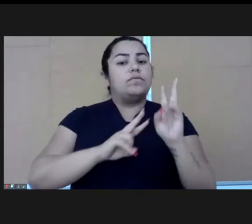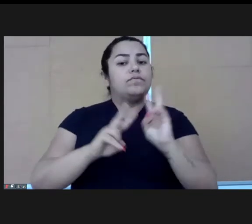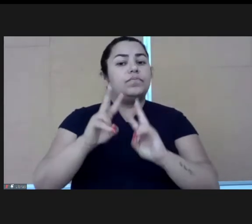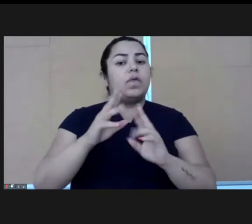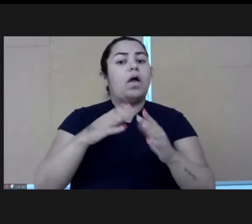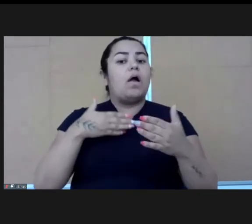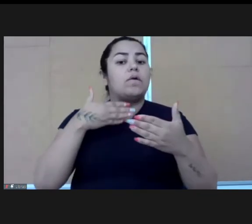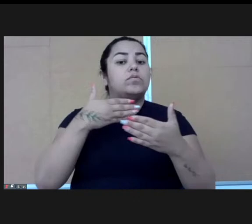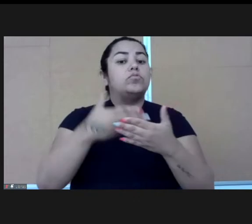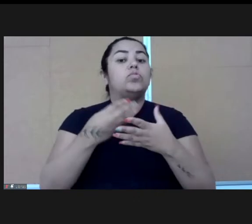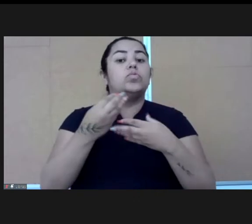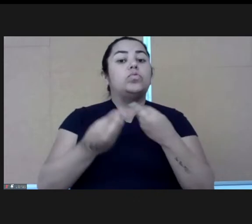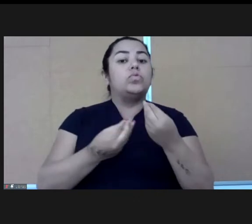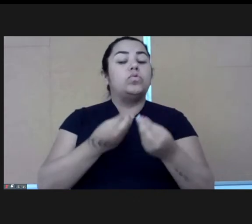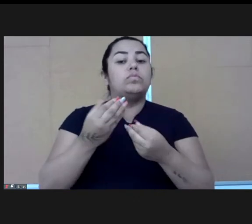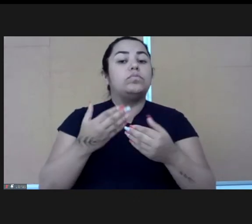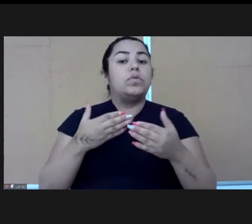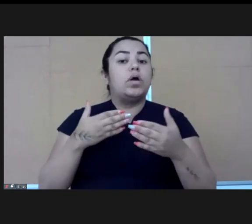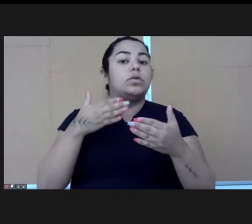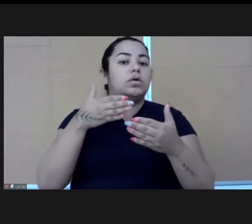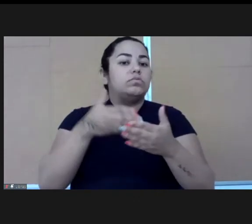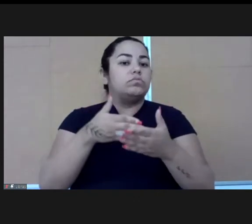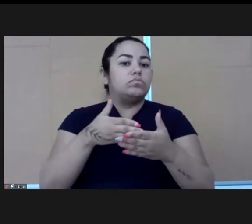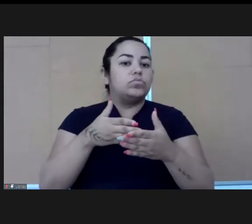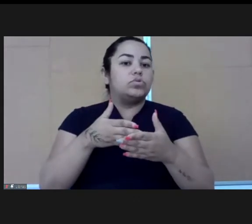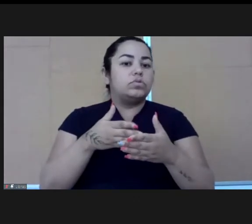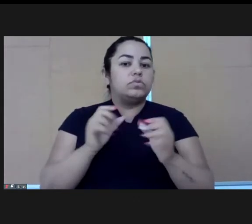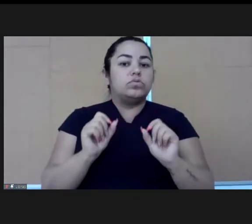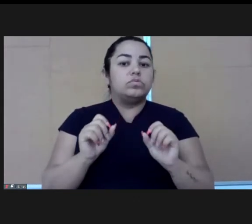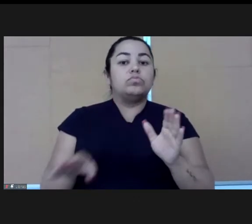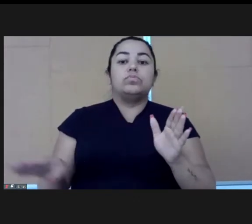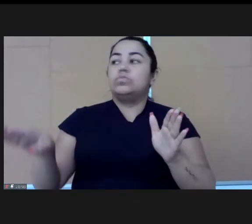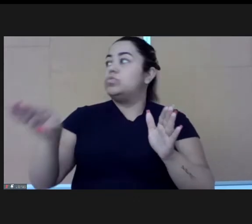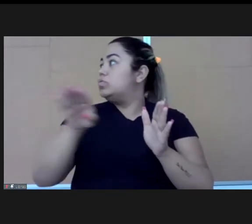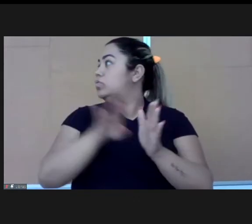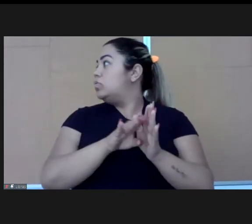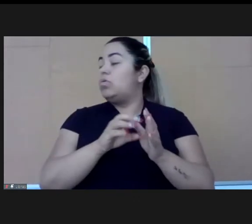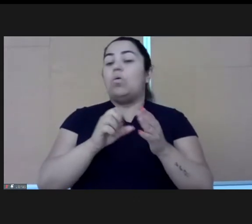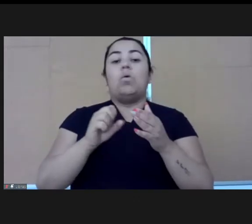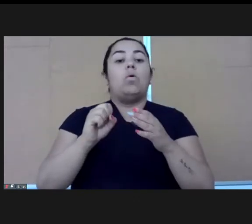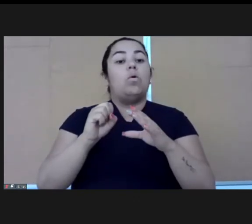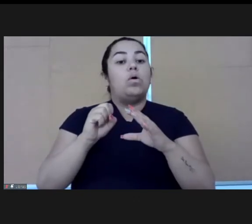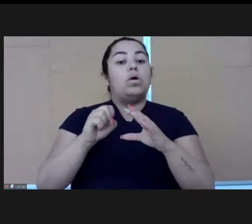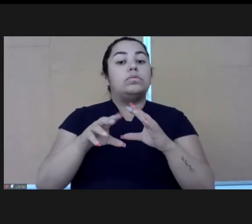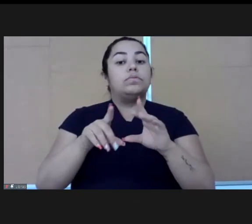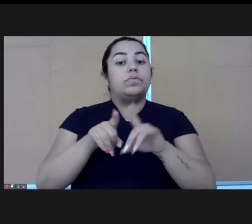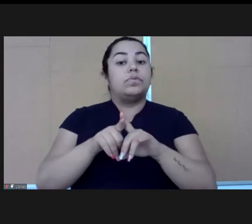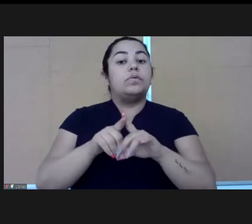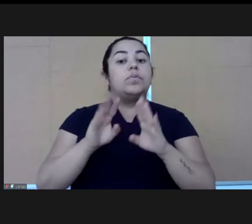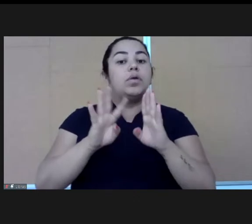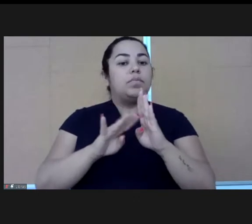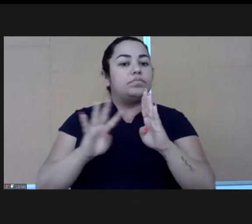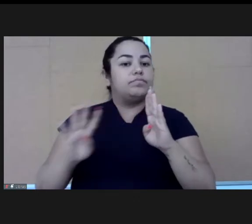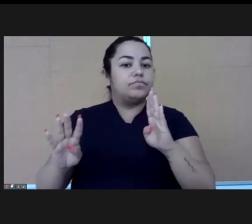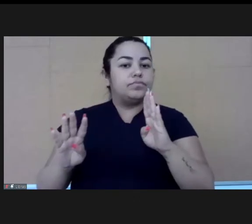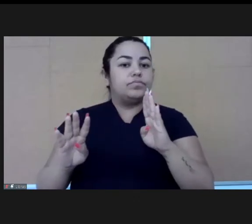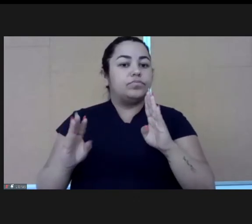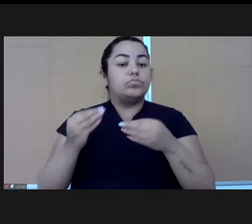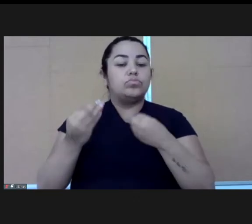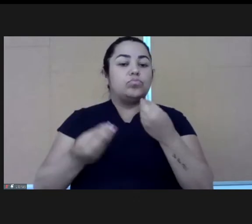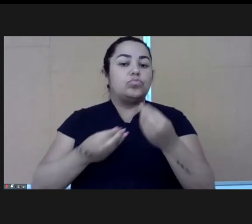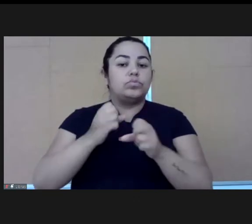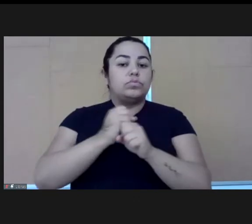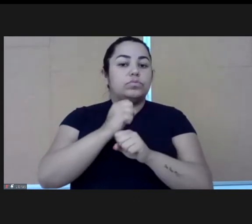space or when I reach you online, how are you going to benefit me and how are you going to build me from one space to another?